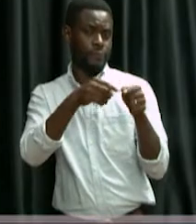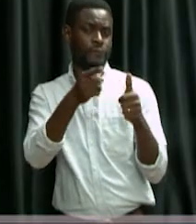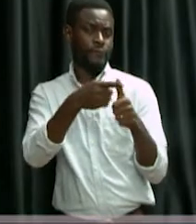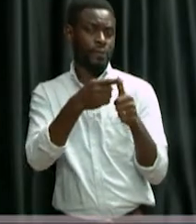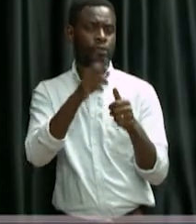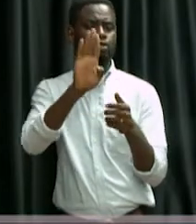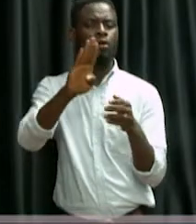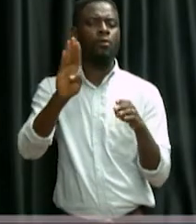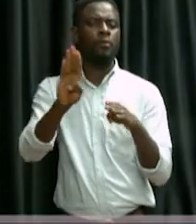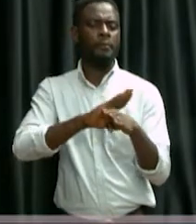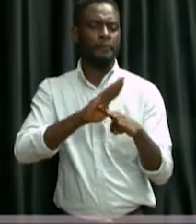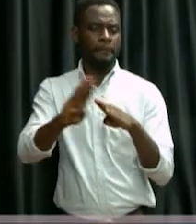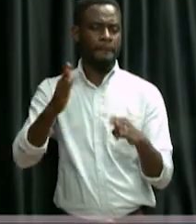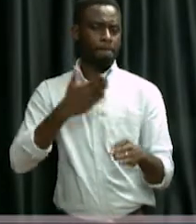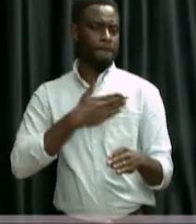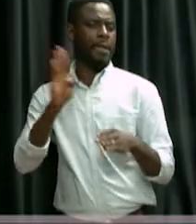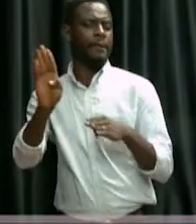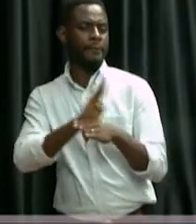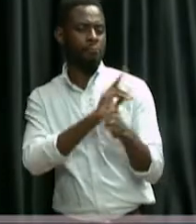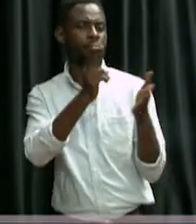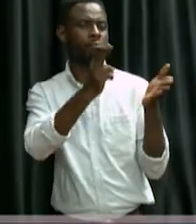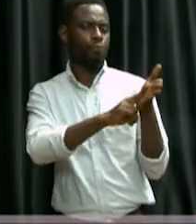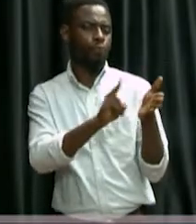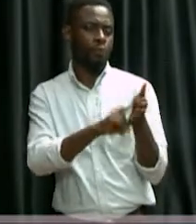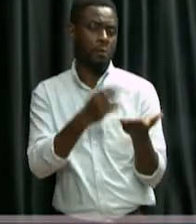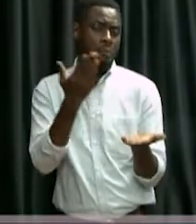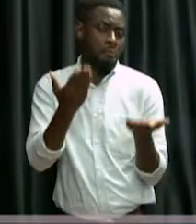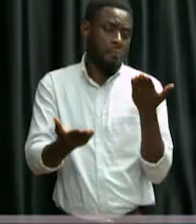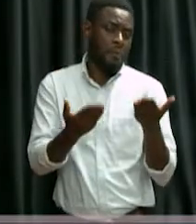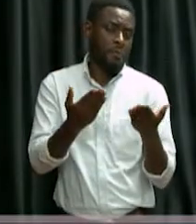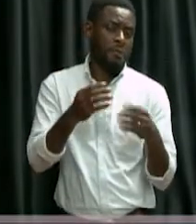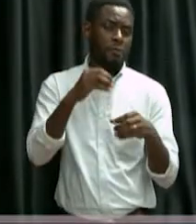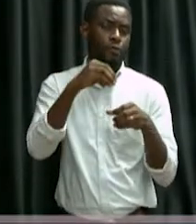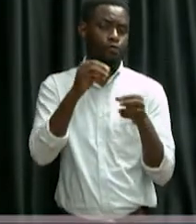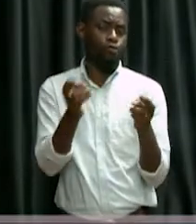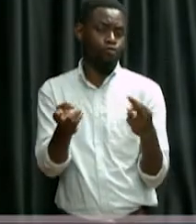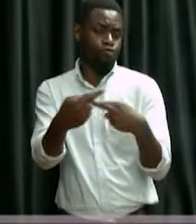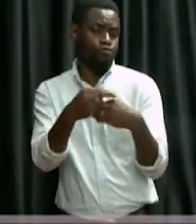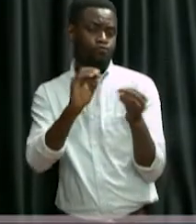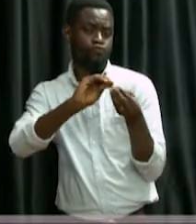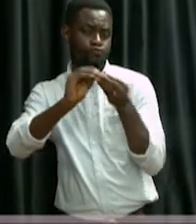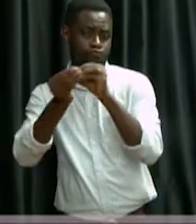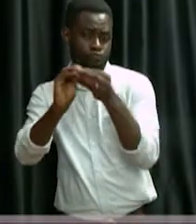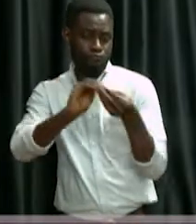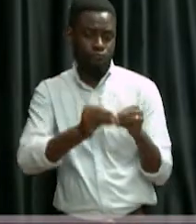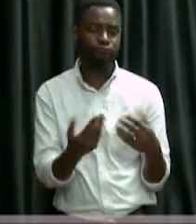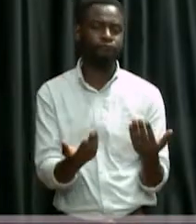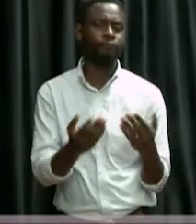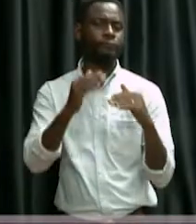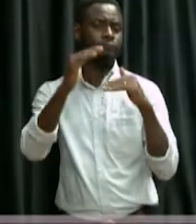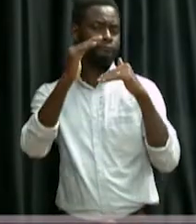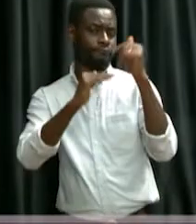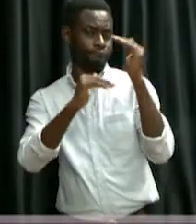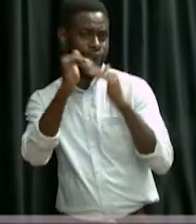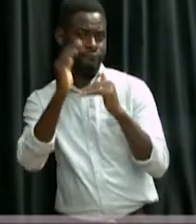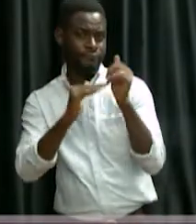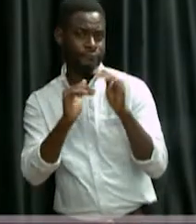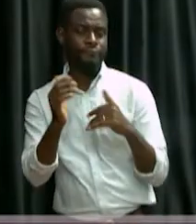my business. So, it may be interior decorator, bricklayer or mason,